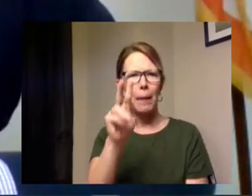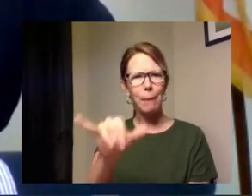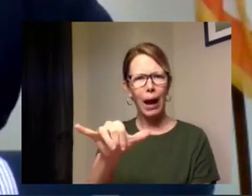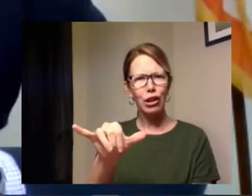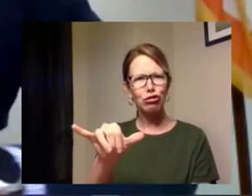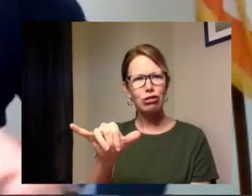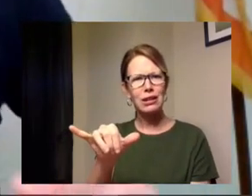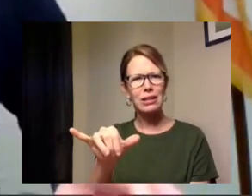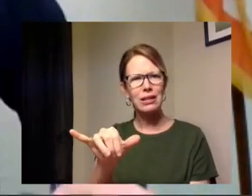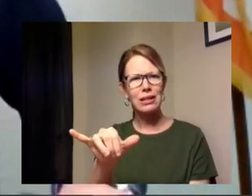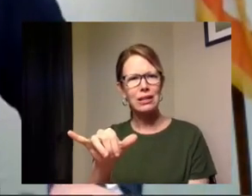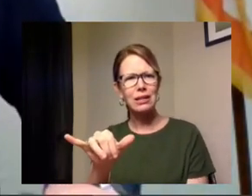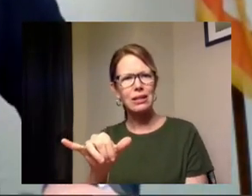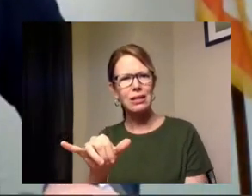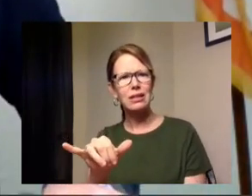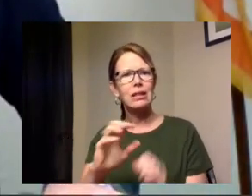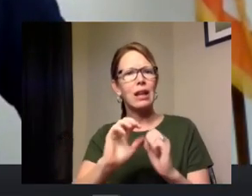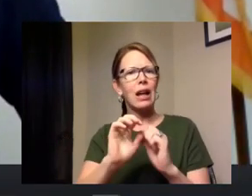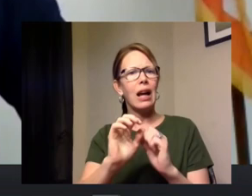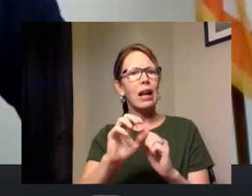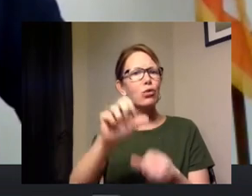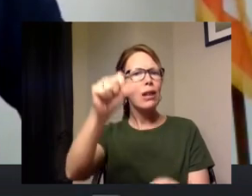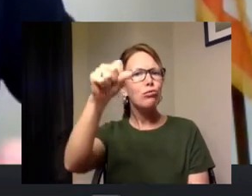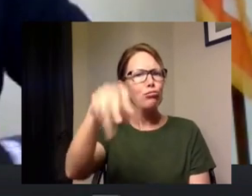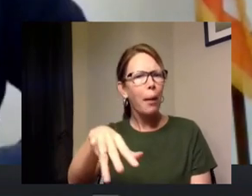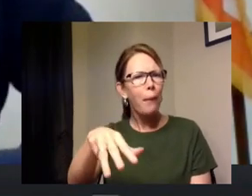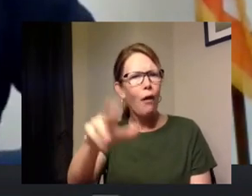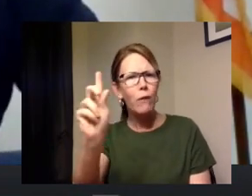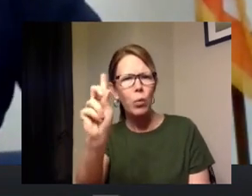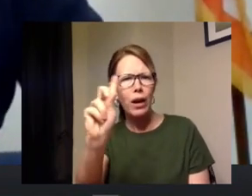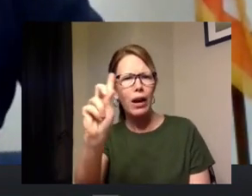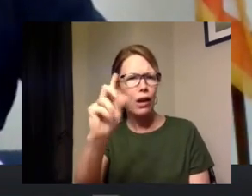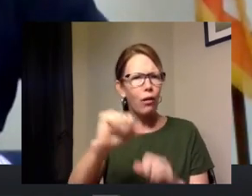point how can i help bethany i believe this question is for you